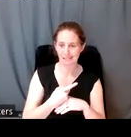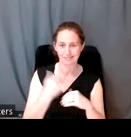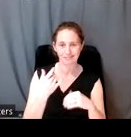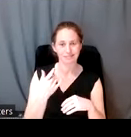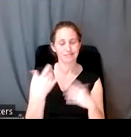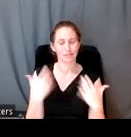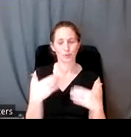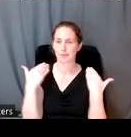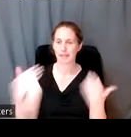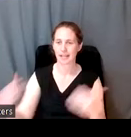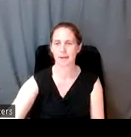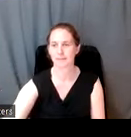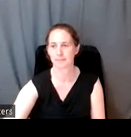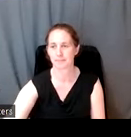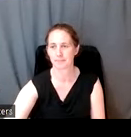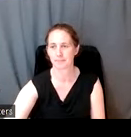Gonzalez, and take it away.